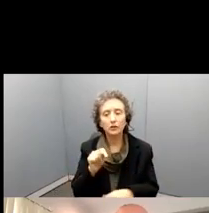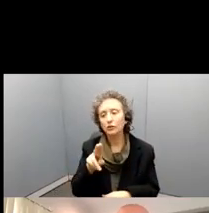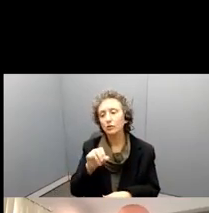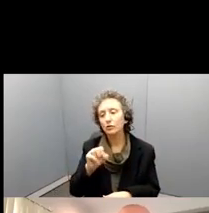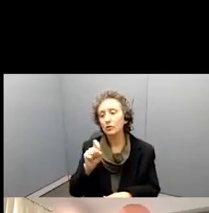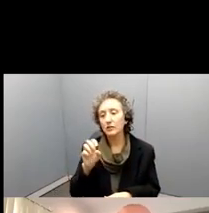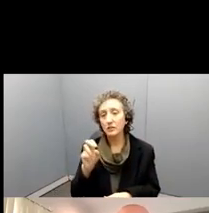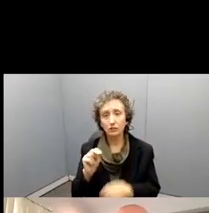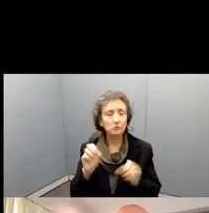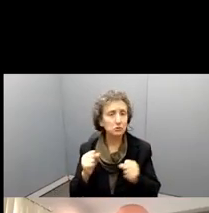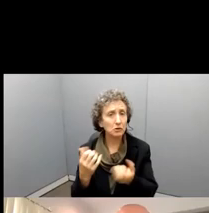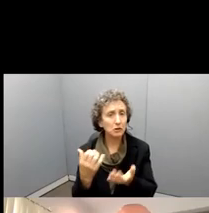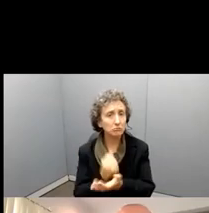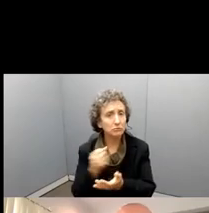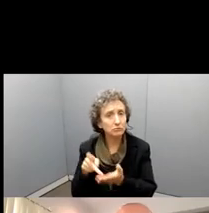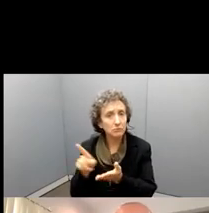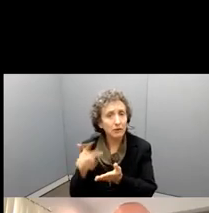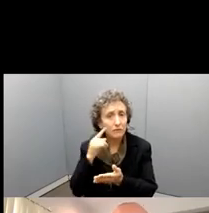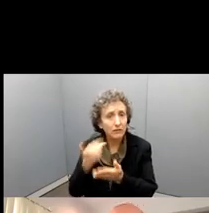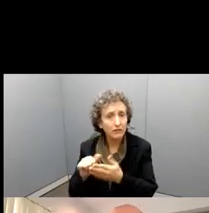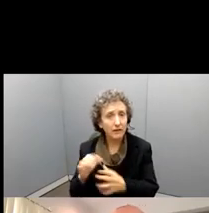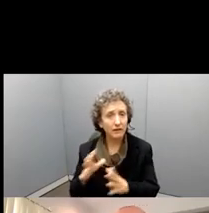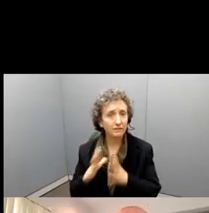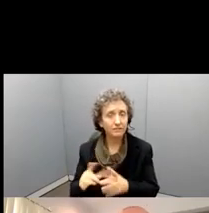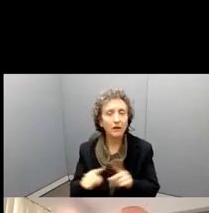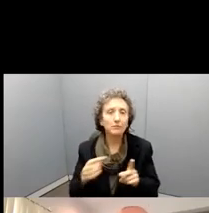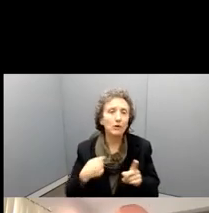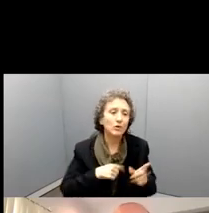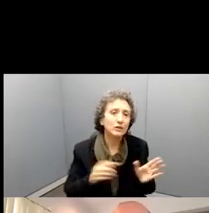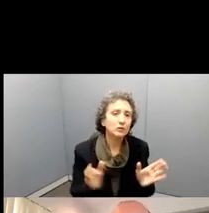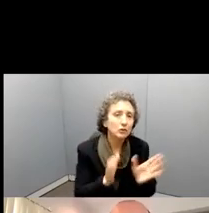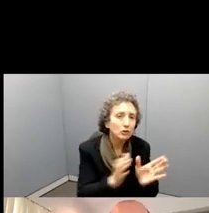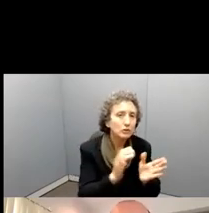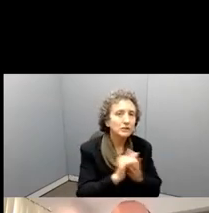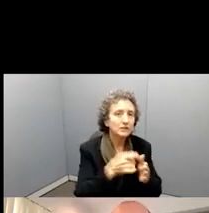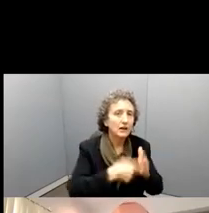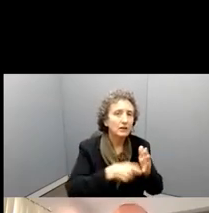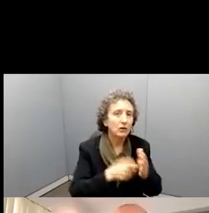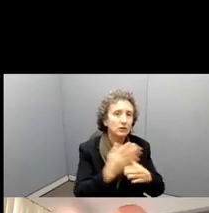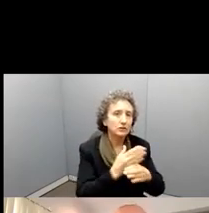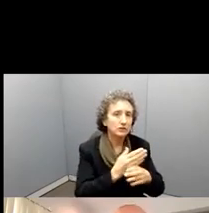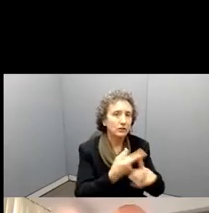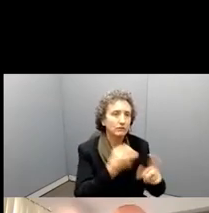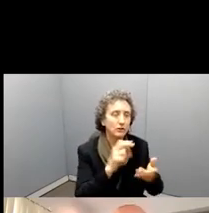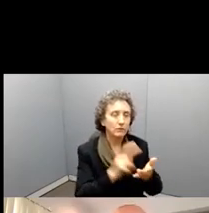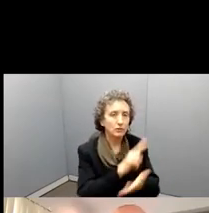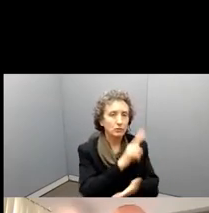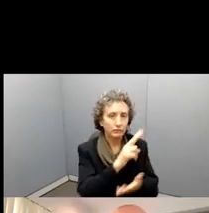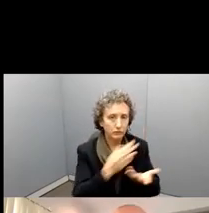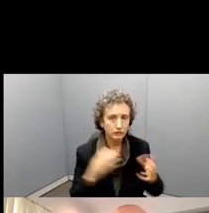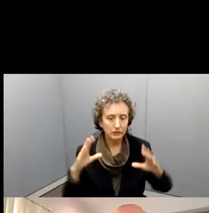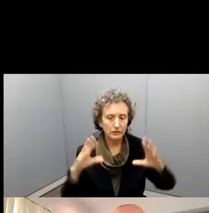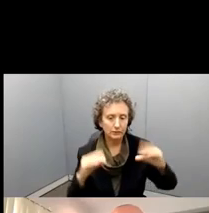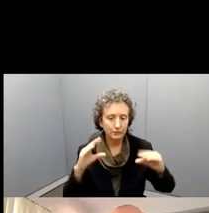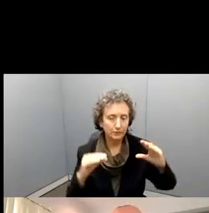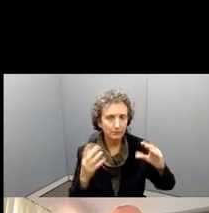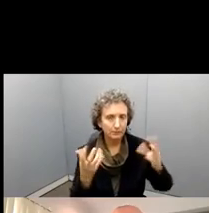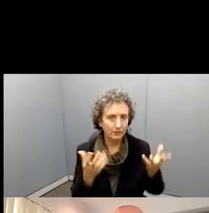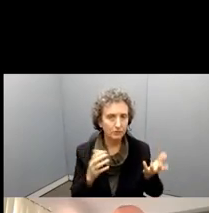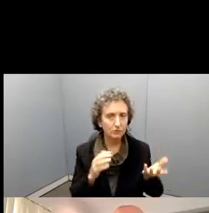well, but, but again, we do encourage any cost sharing from universities, so that if you then,